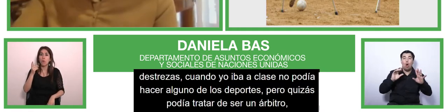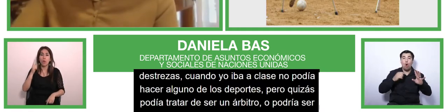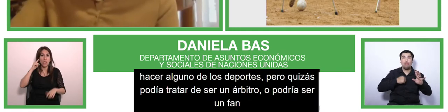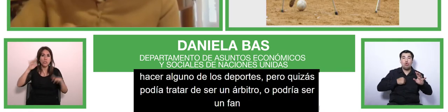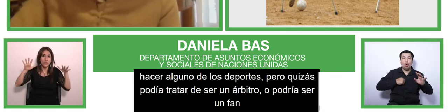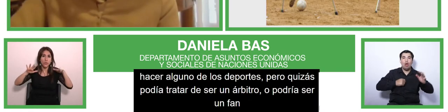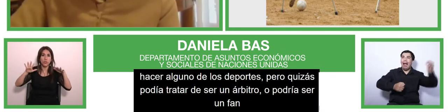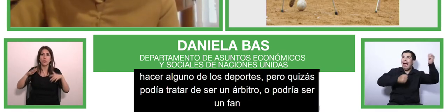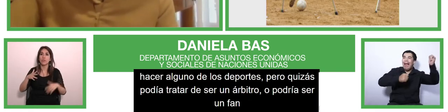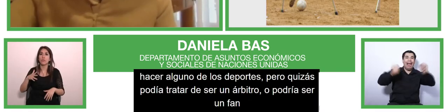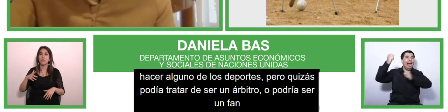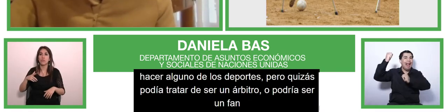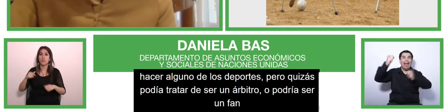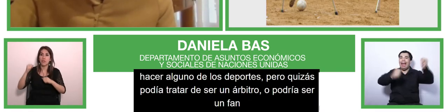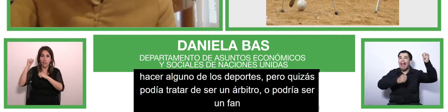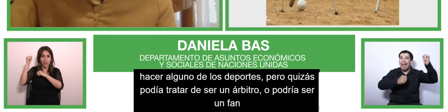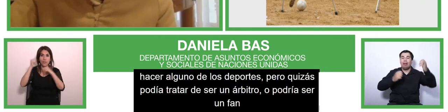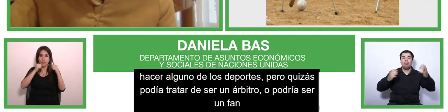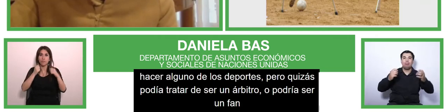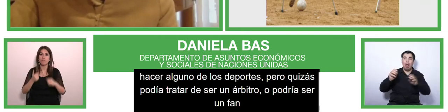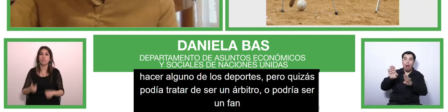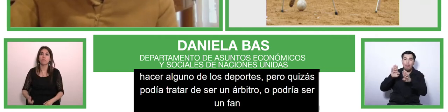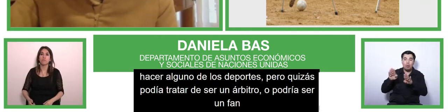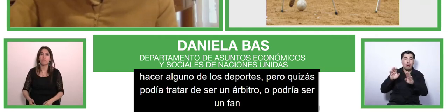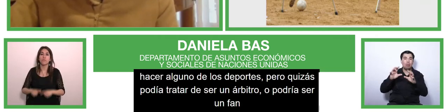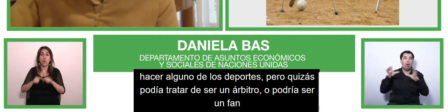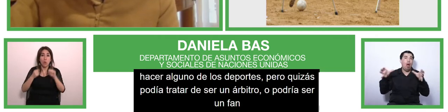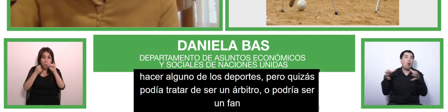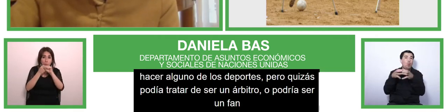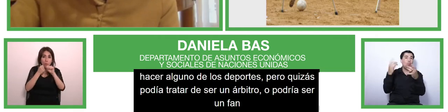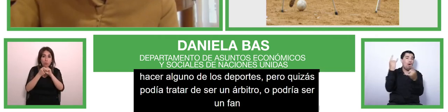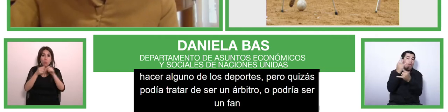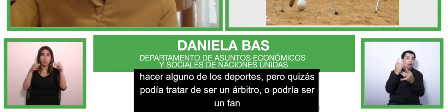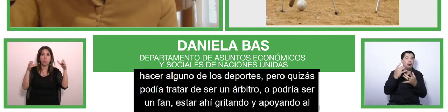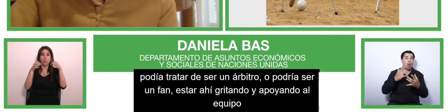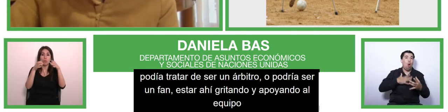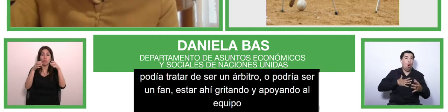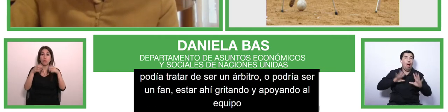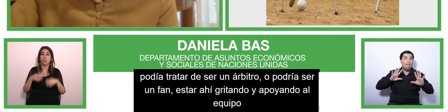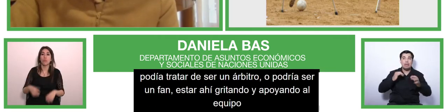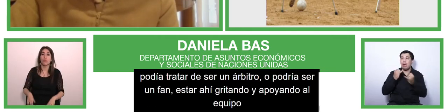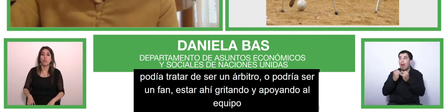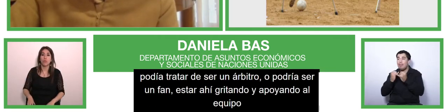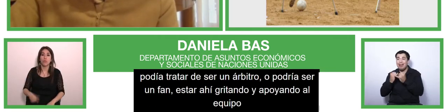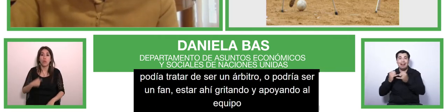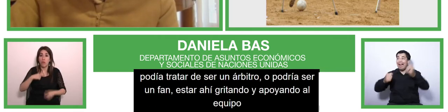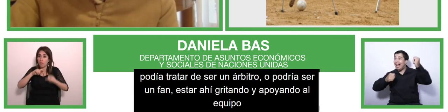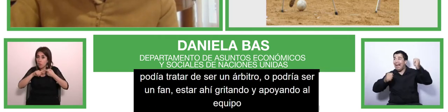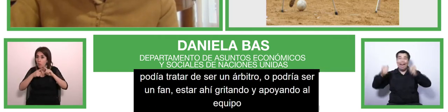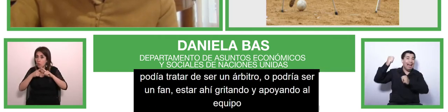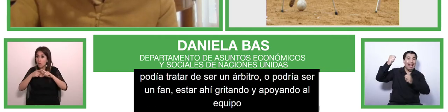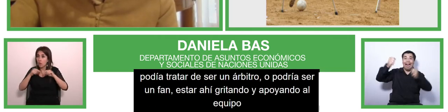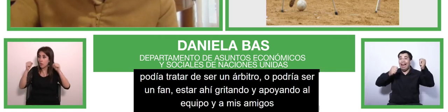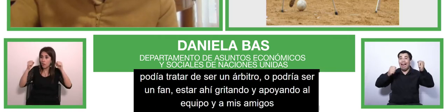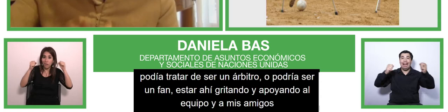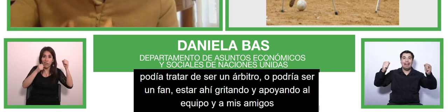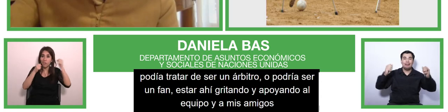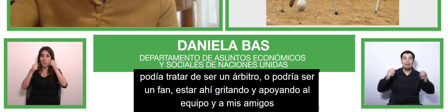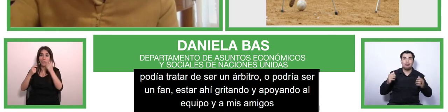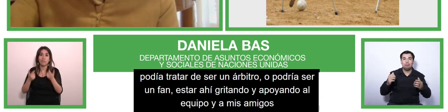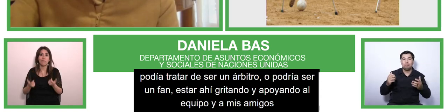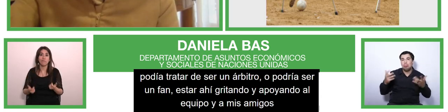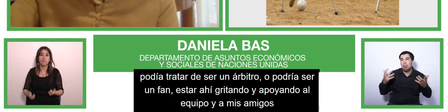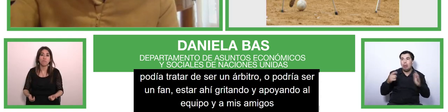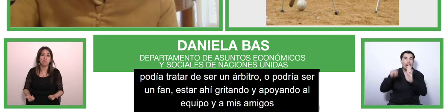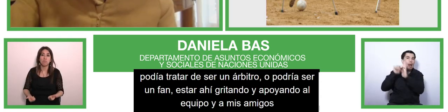and encouraging my my my friends and my my peers uh to score a goal so that was an